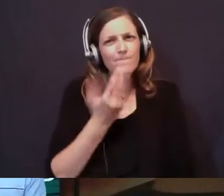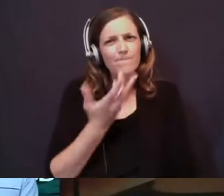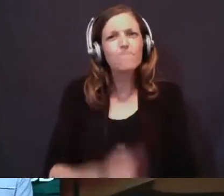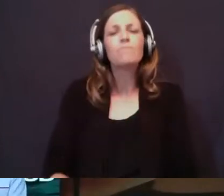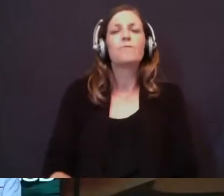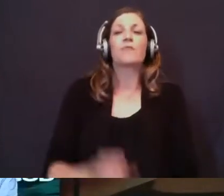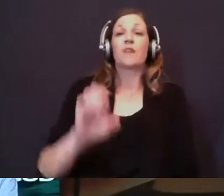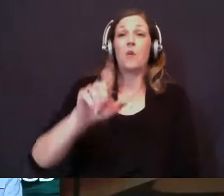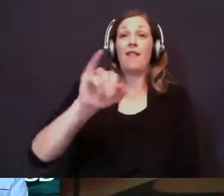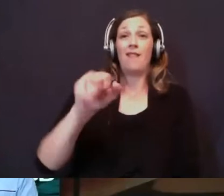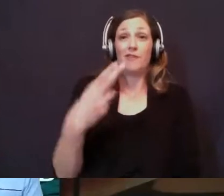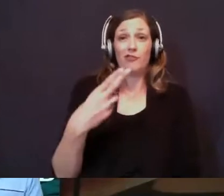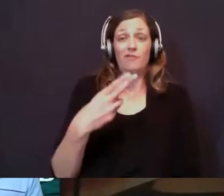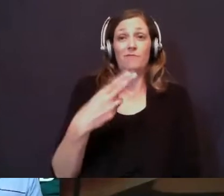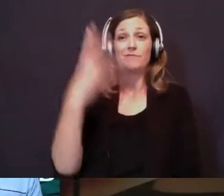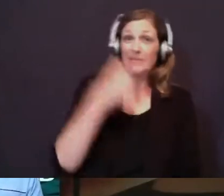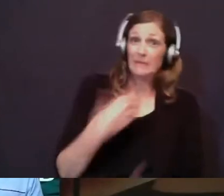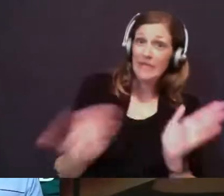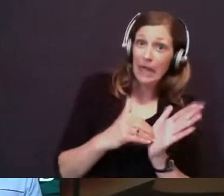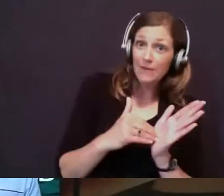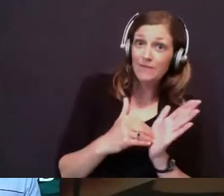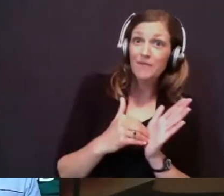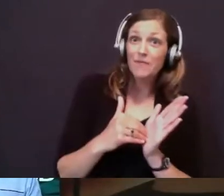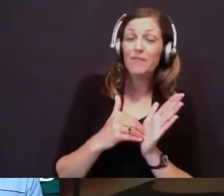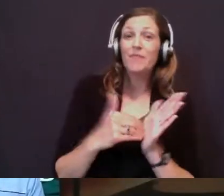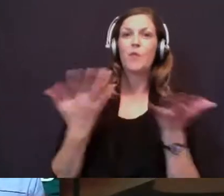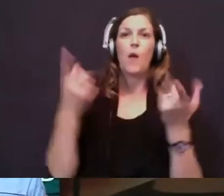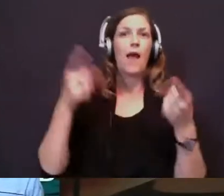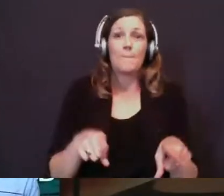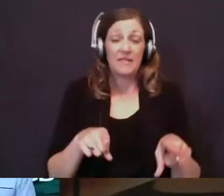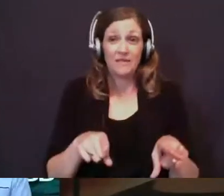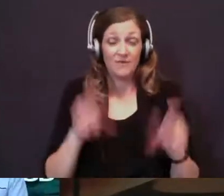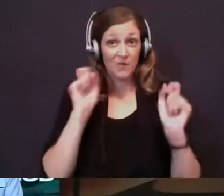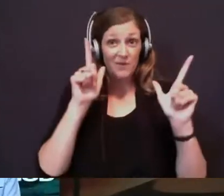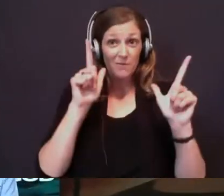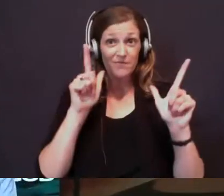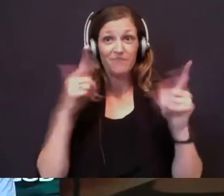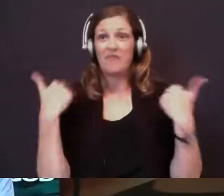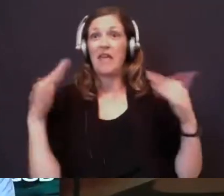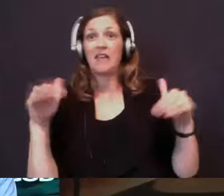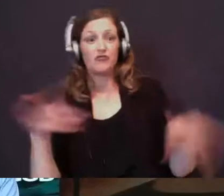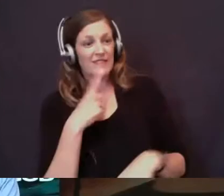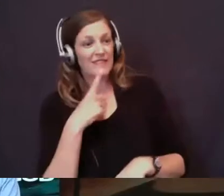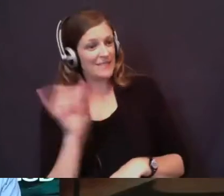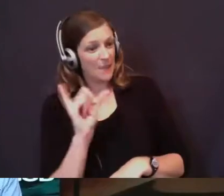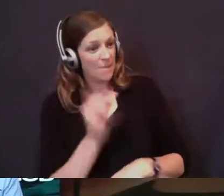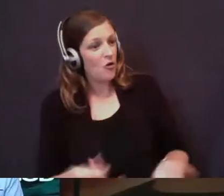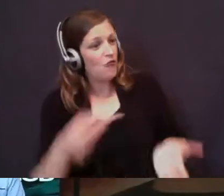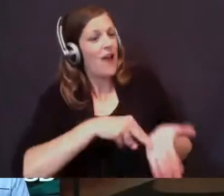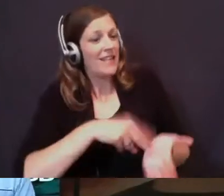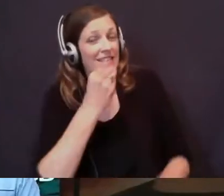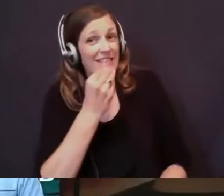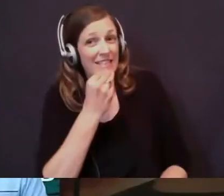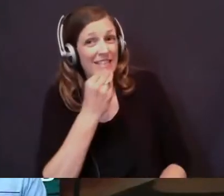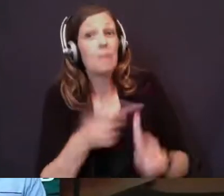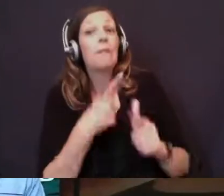Elijah takes another nap, right? And what happens when he wakes up? Well, the angel says the same thing. Arise and eat. But then